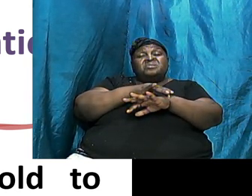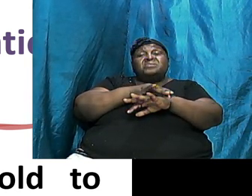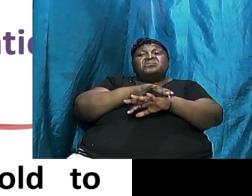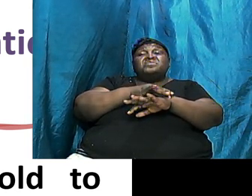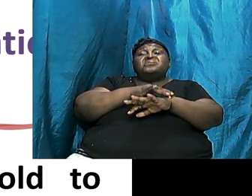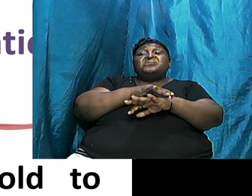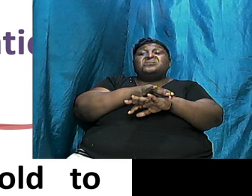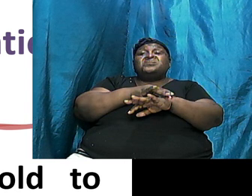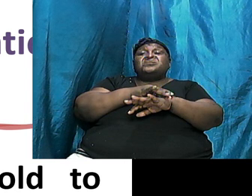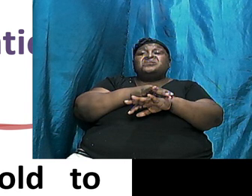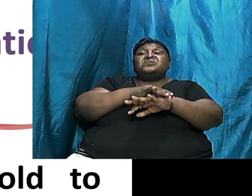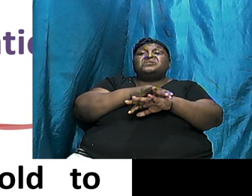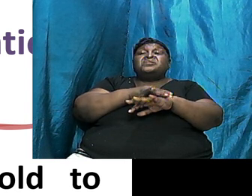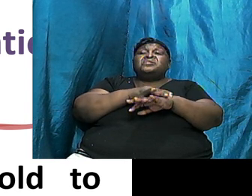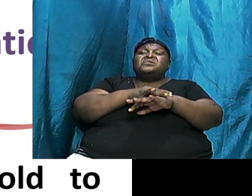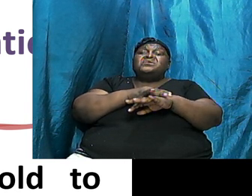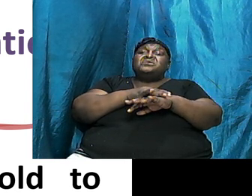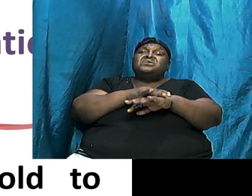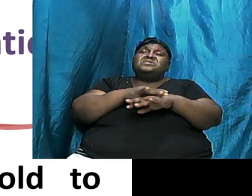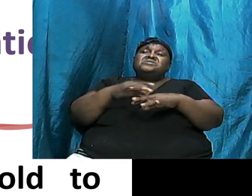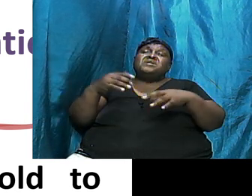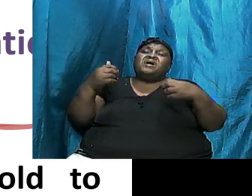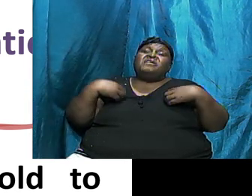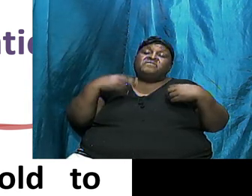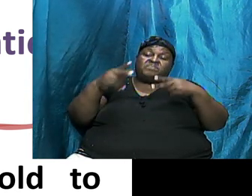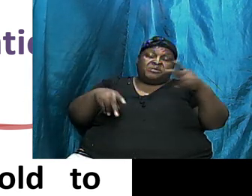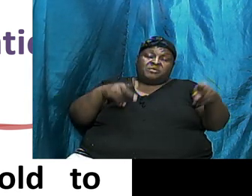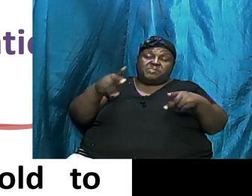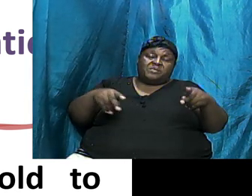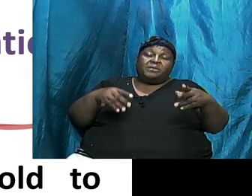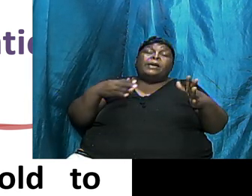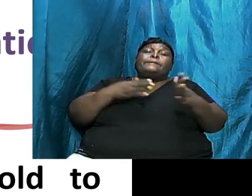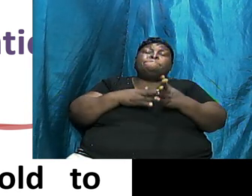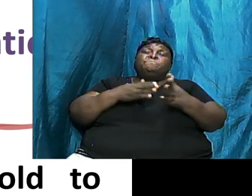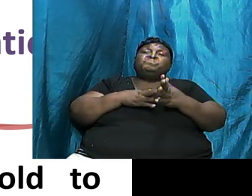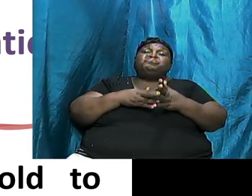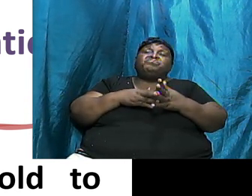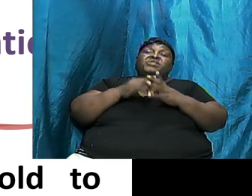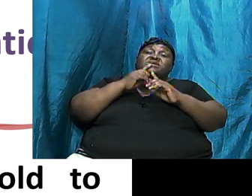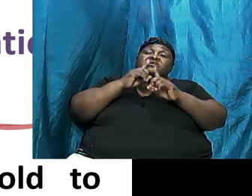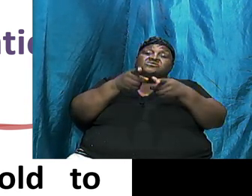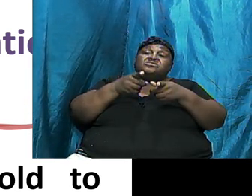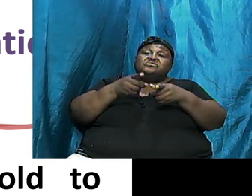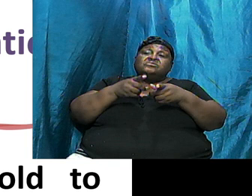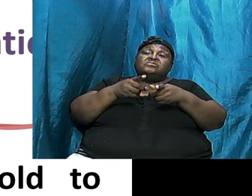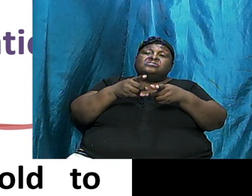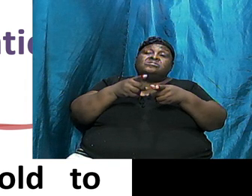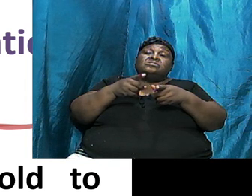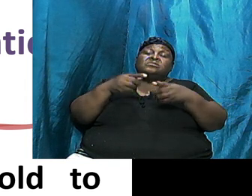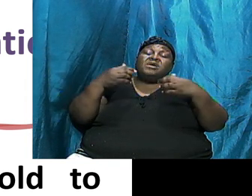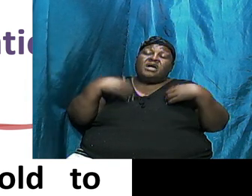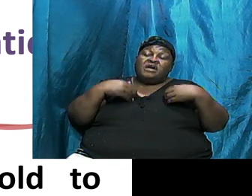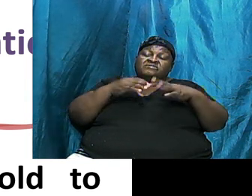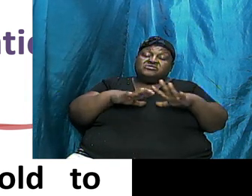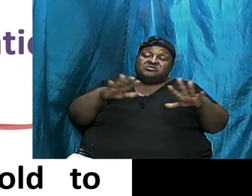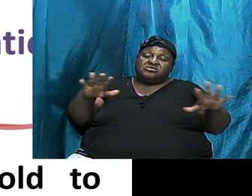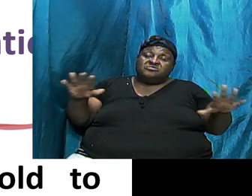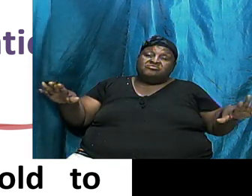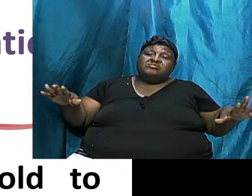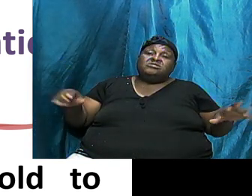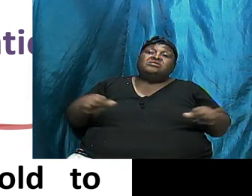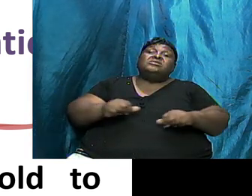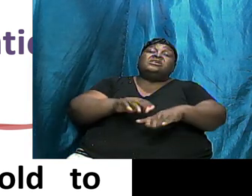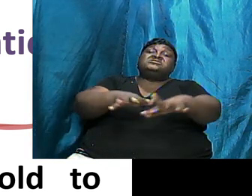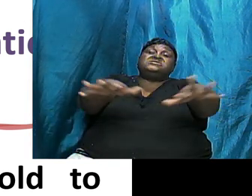Repopulated Replenished And They Were Instructed To Replenish Which Means To Have Children To Spread